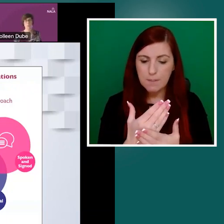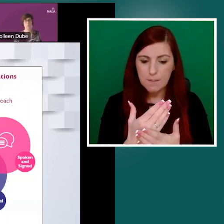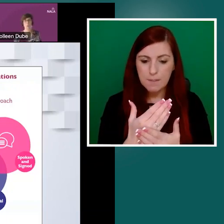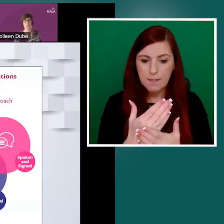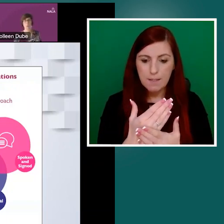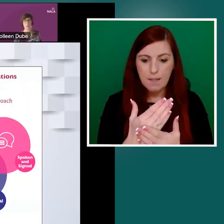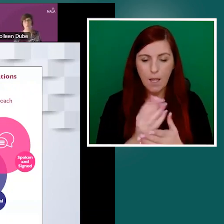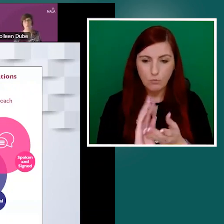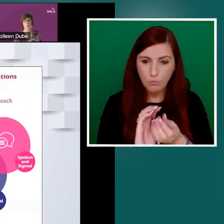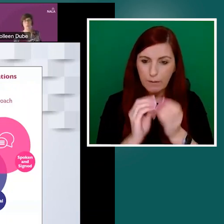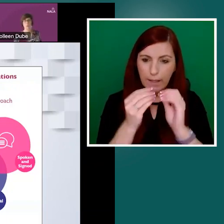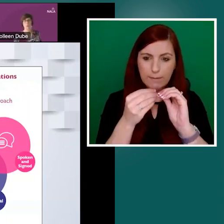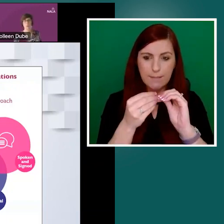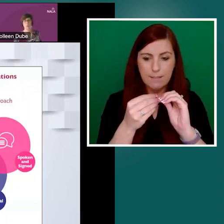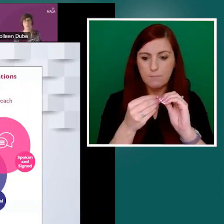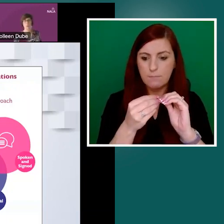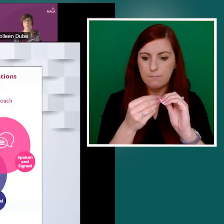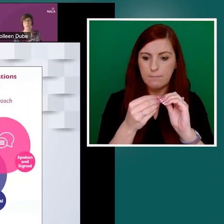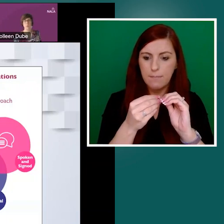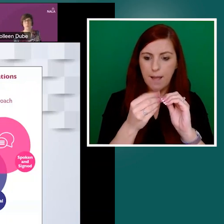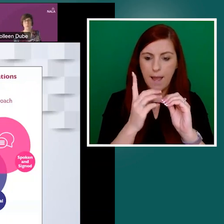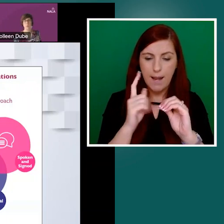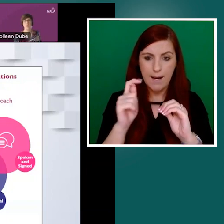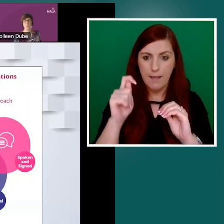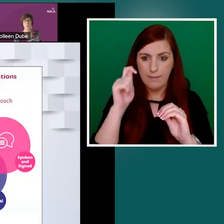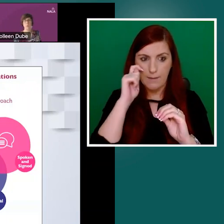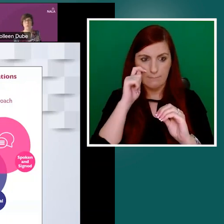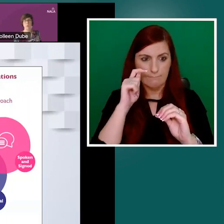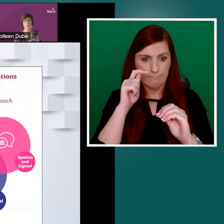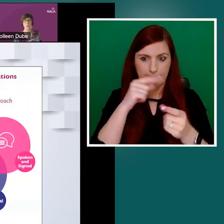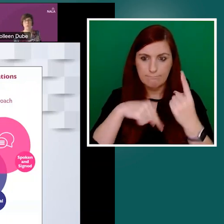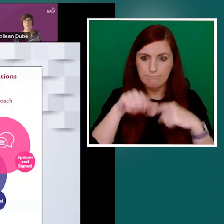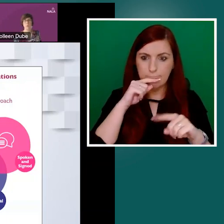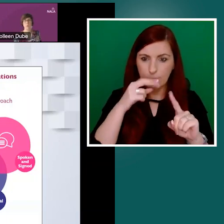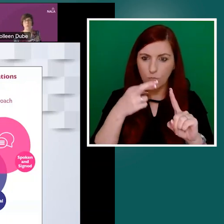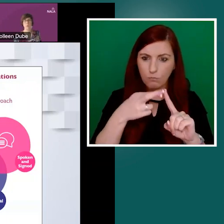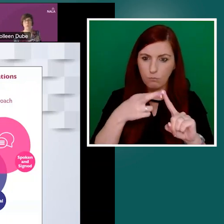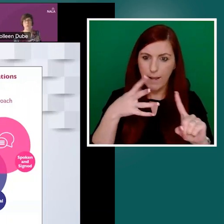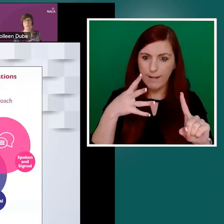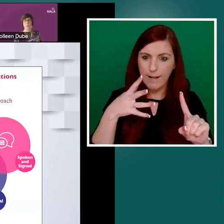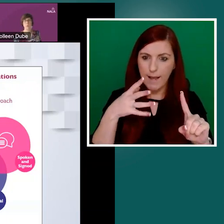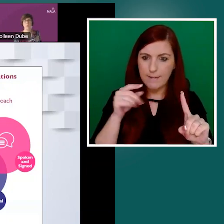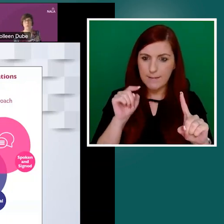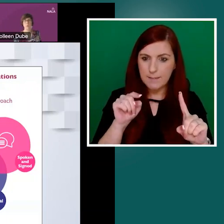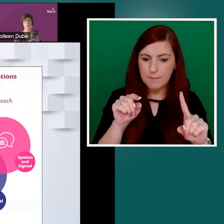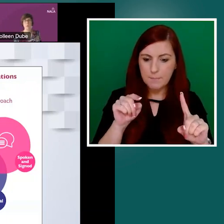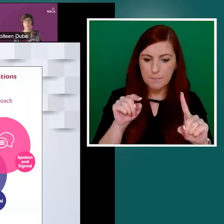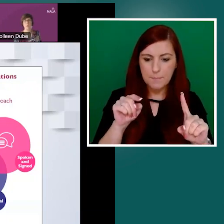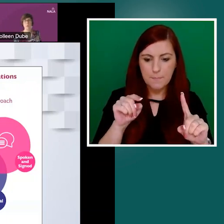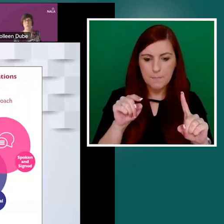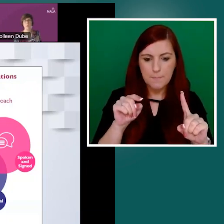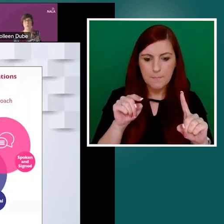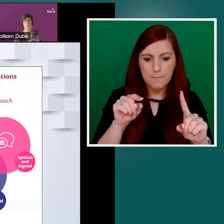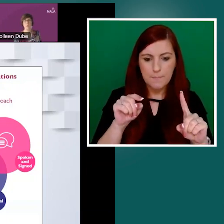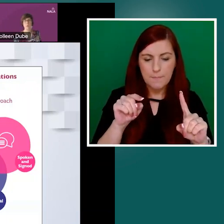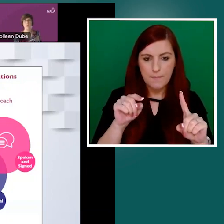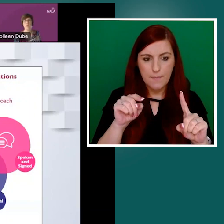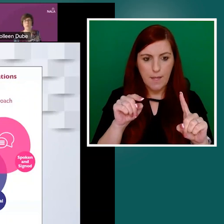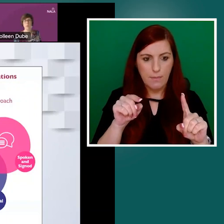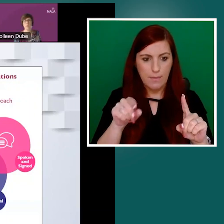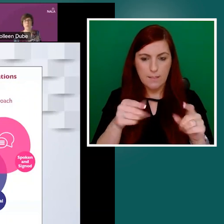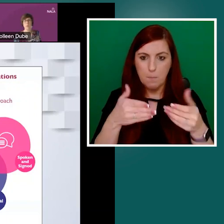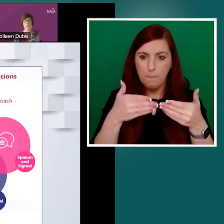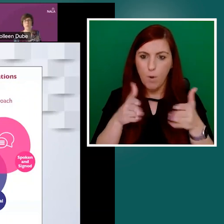this public service toolkit has been very popular.